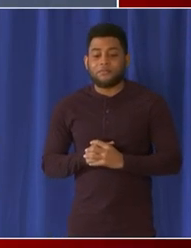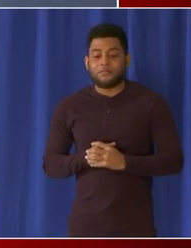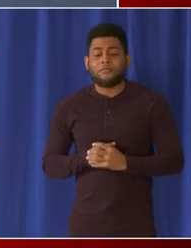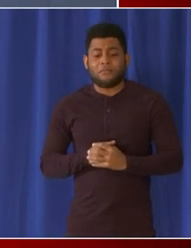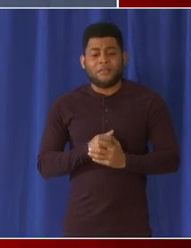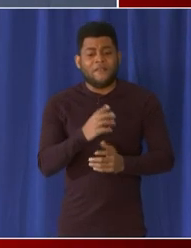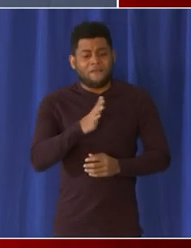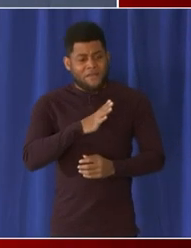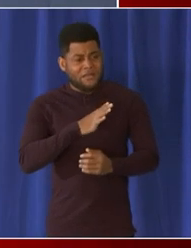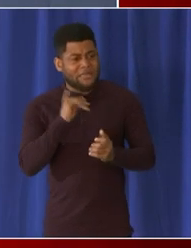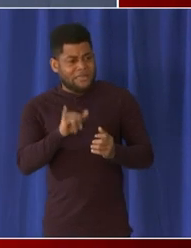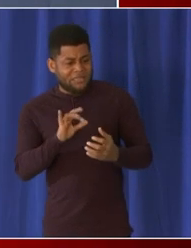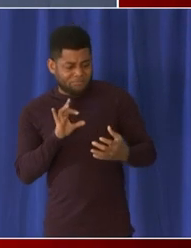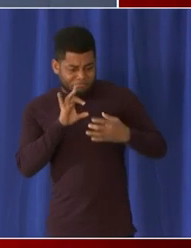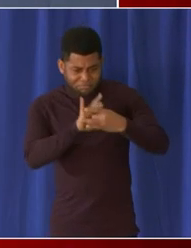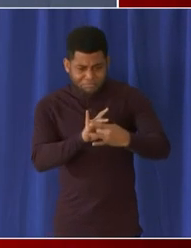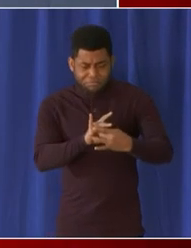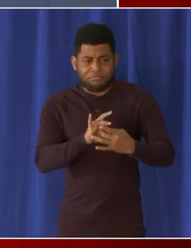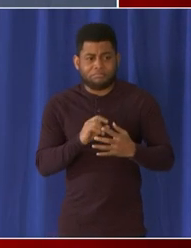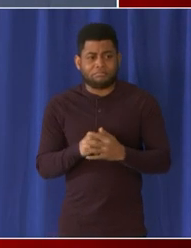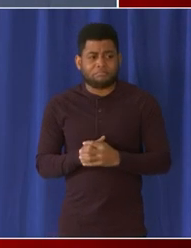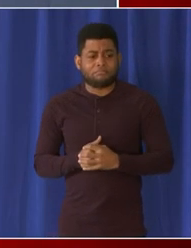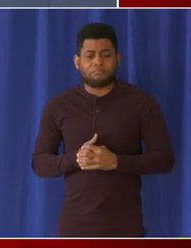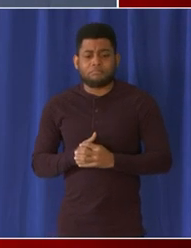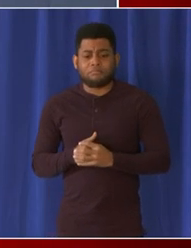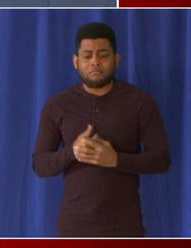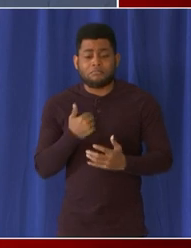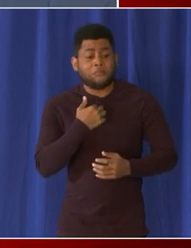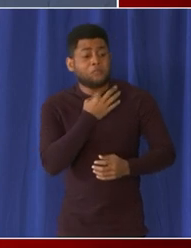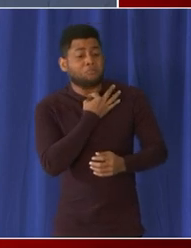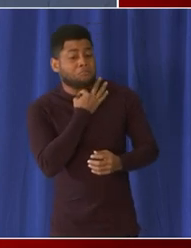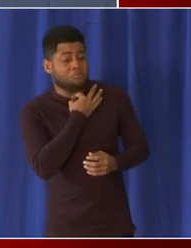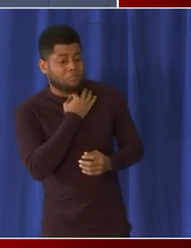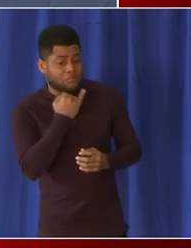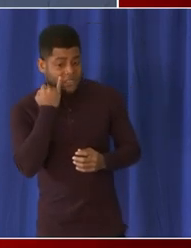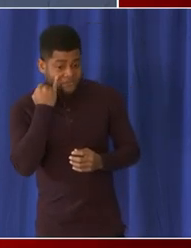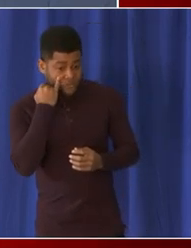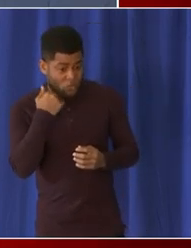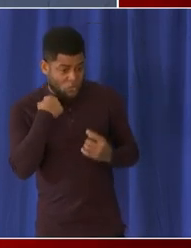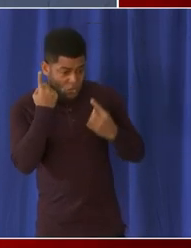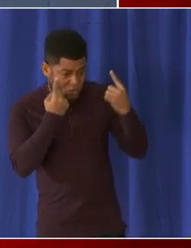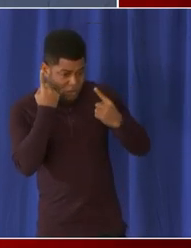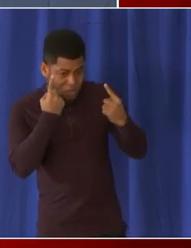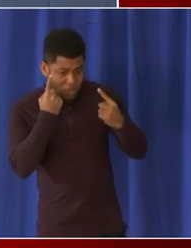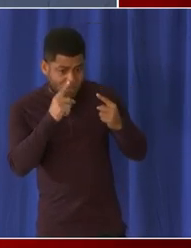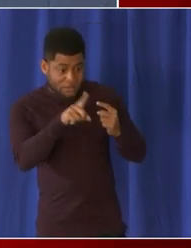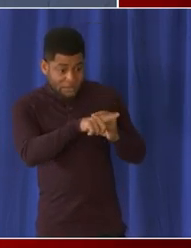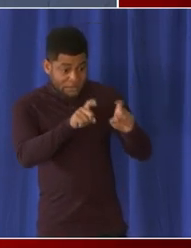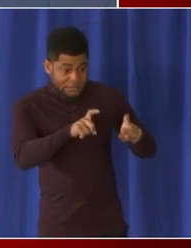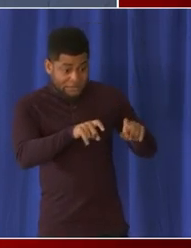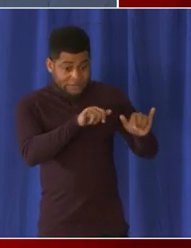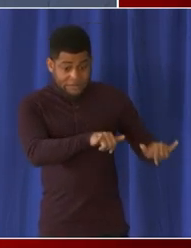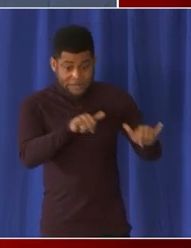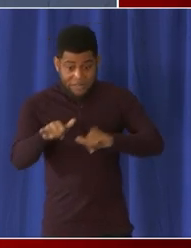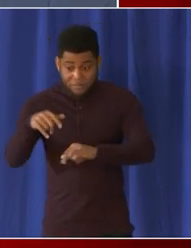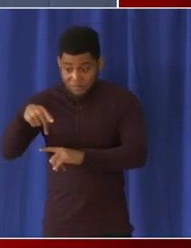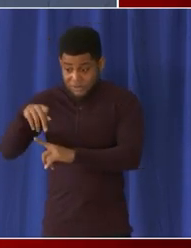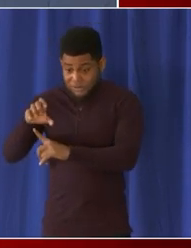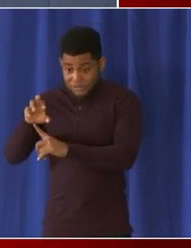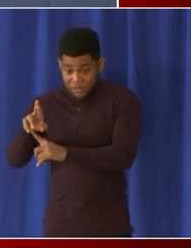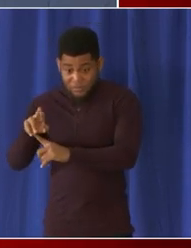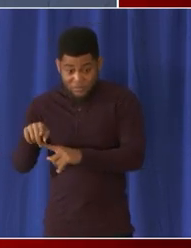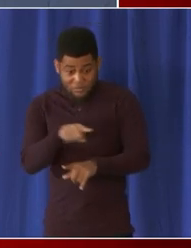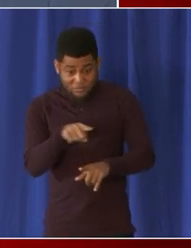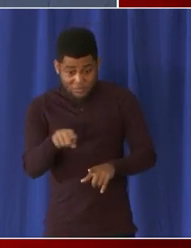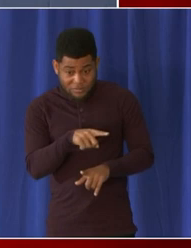why then are you not if if we're to consider a rapid test the same as a as a pcr test and act just the